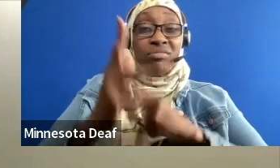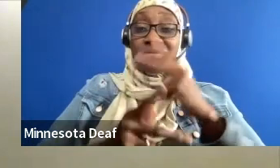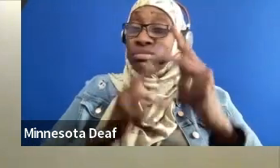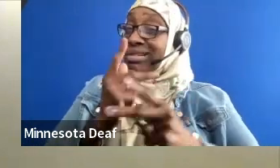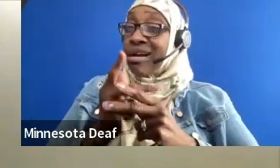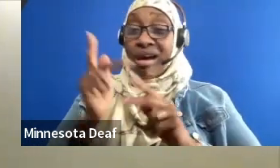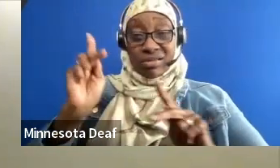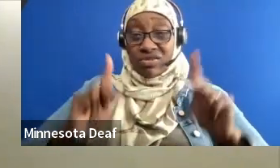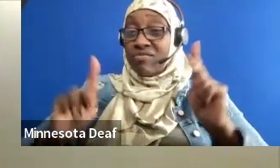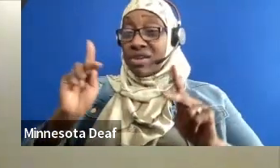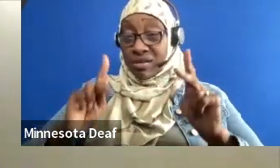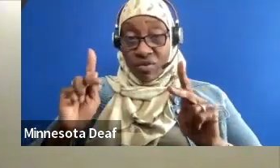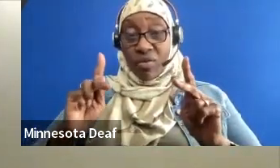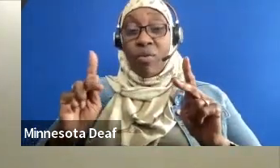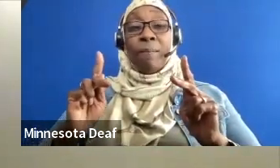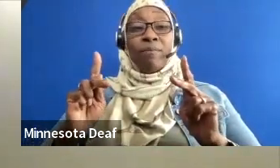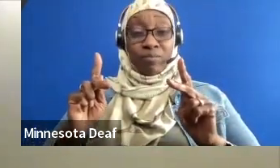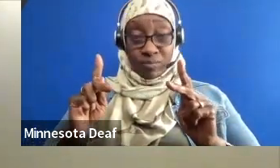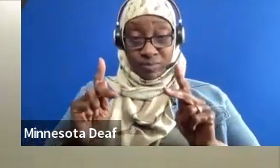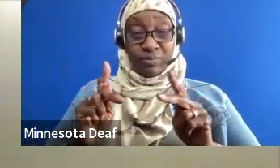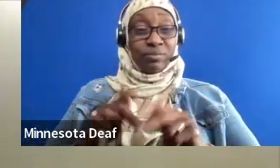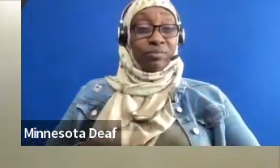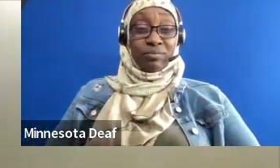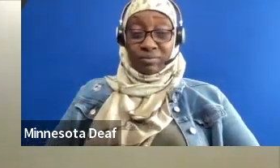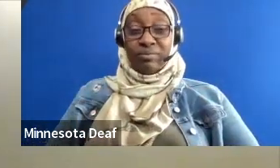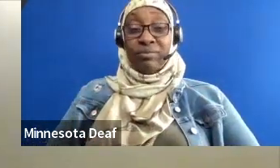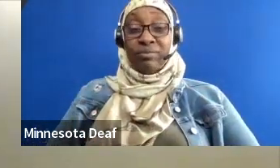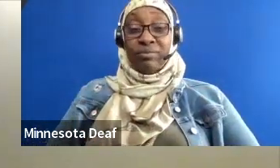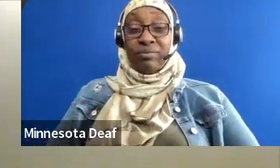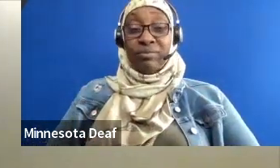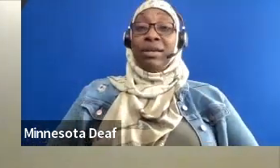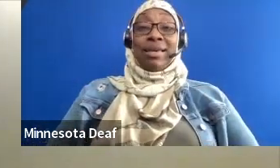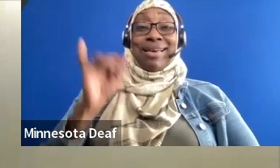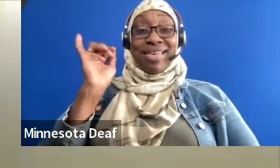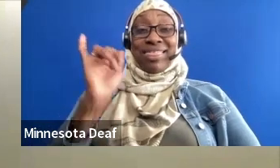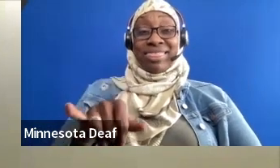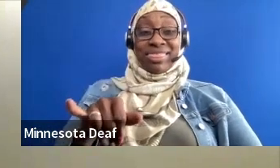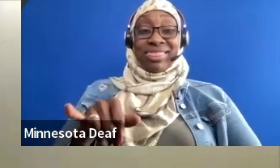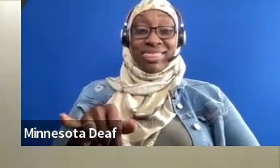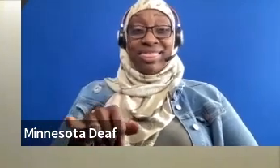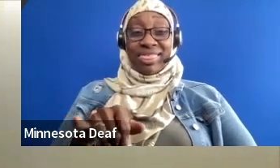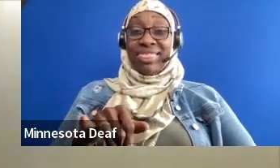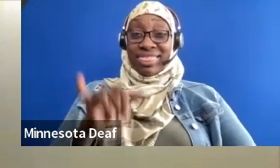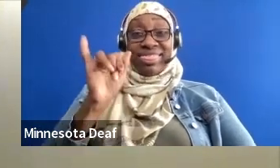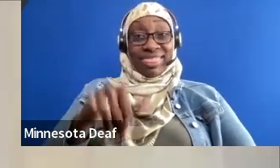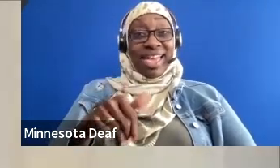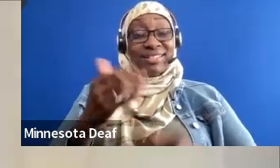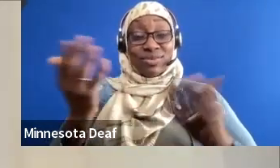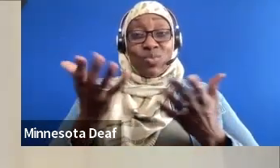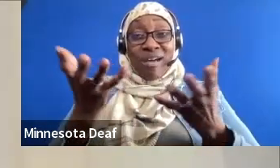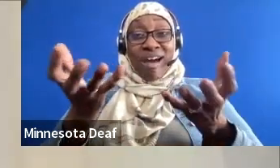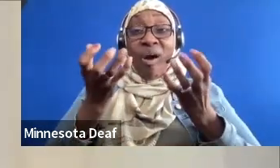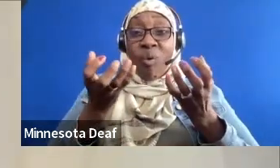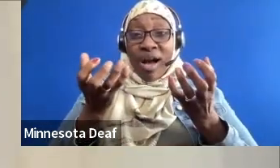people, which is what I want to do. My absolute